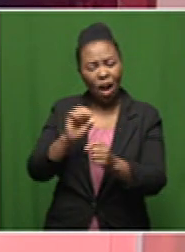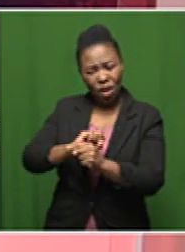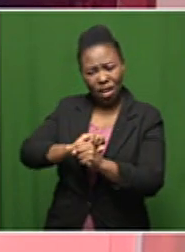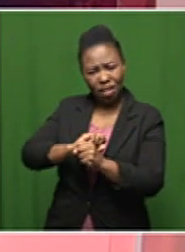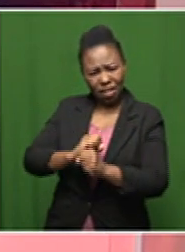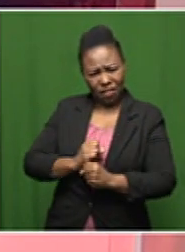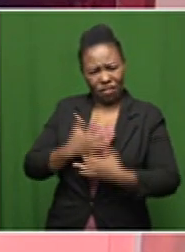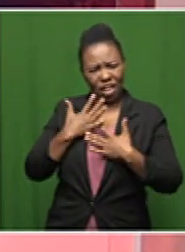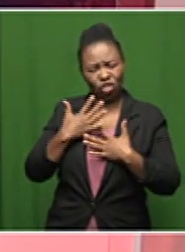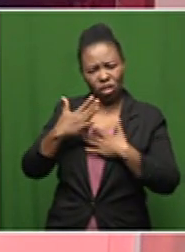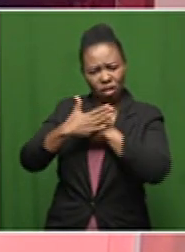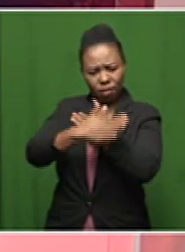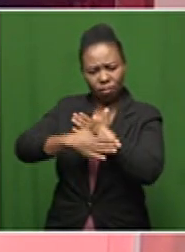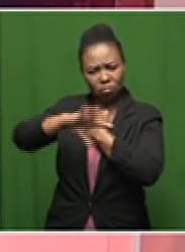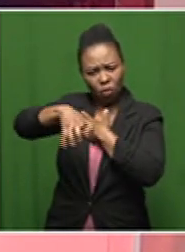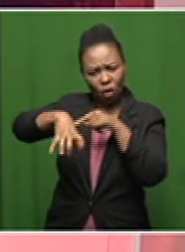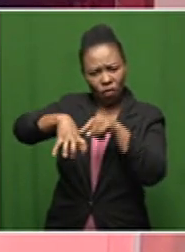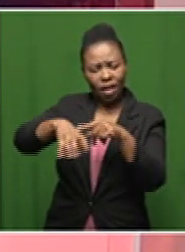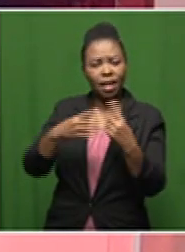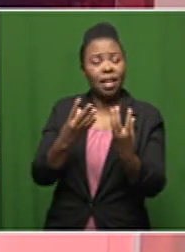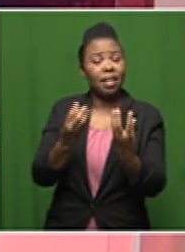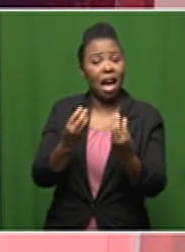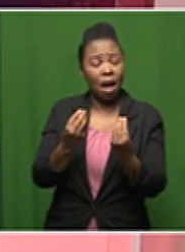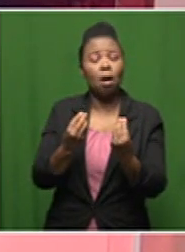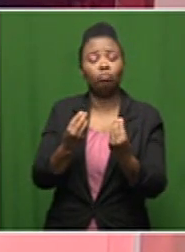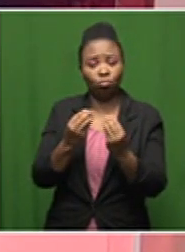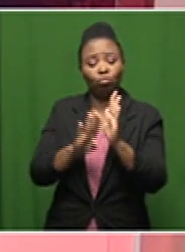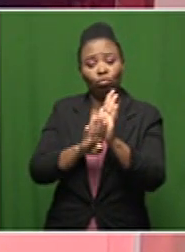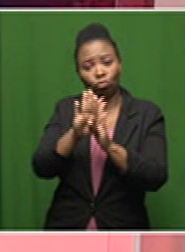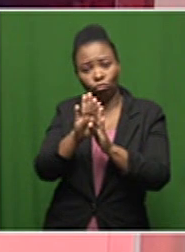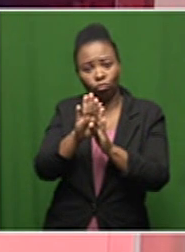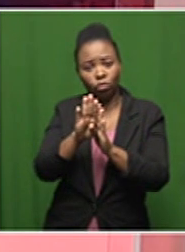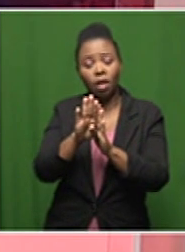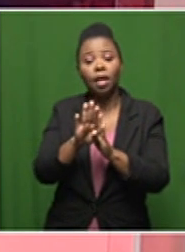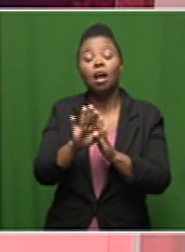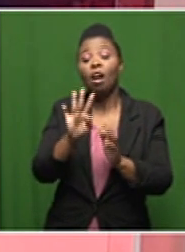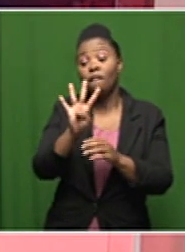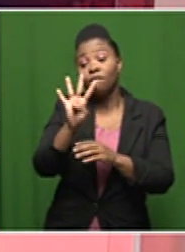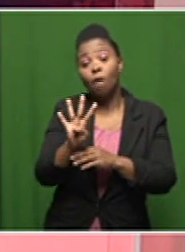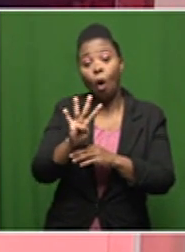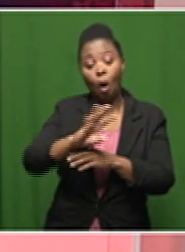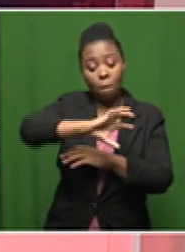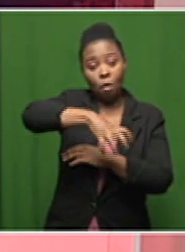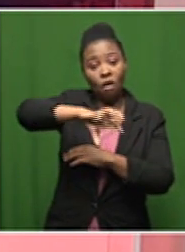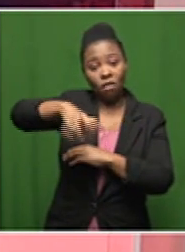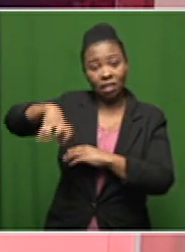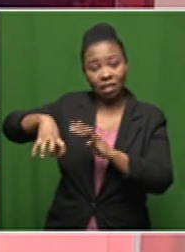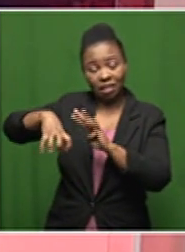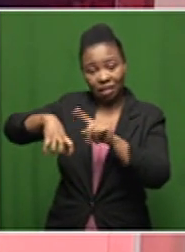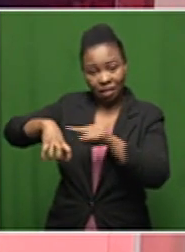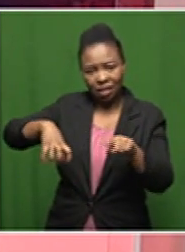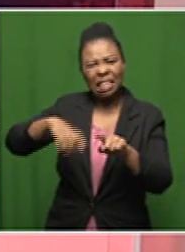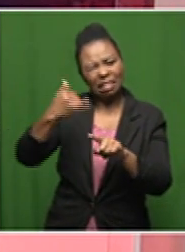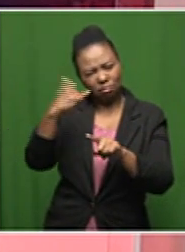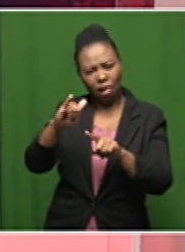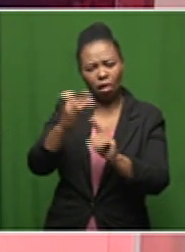the provinces the numbers of new infections are on the increase in four of the nine provinces still reporting the highest numbers